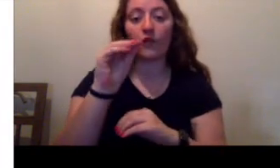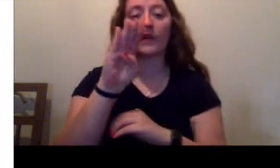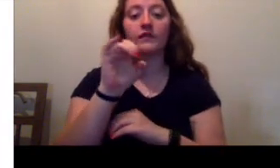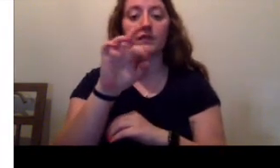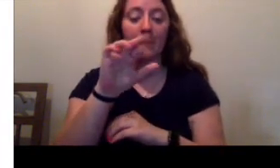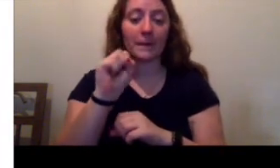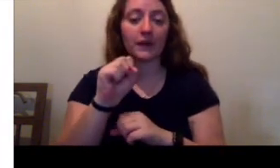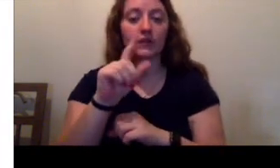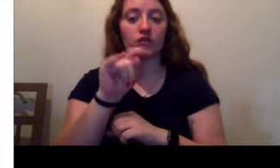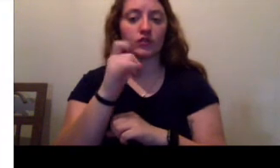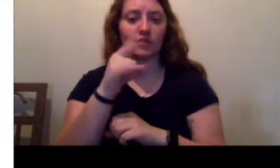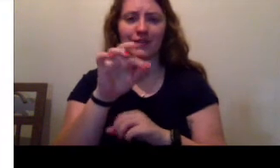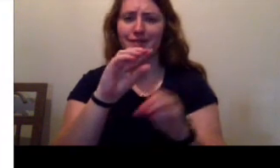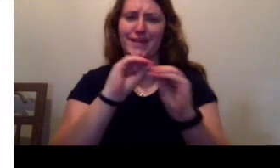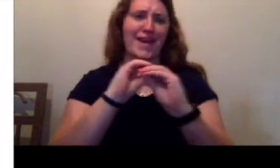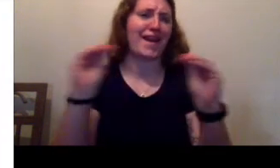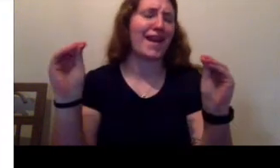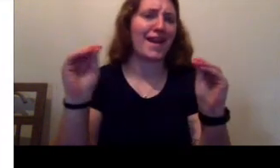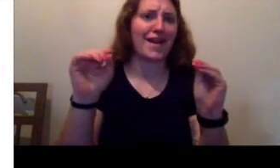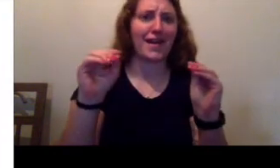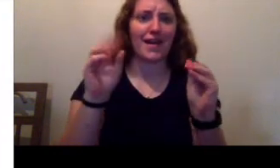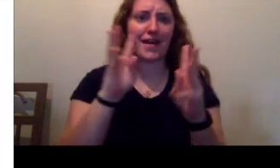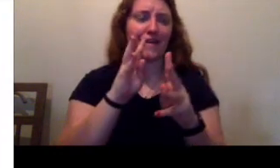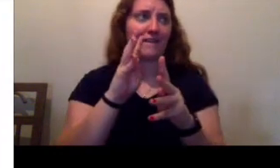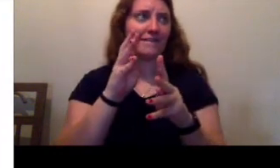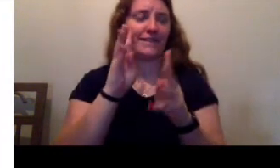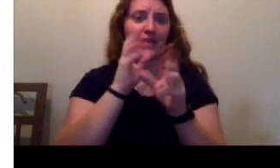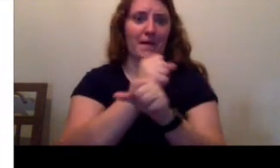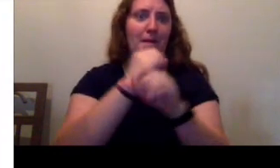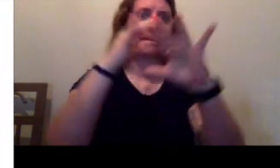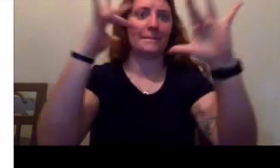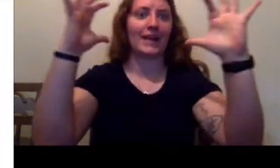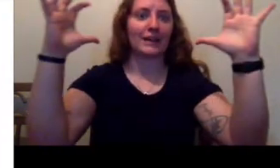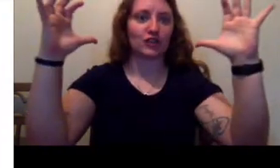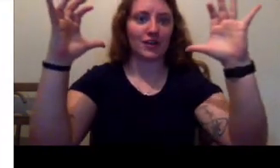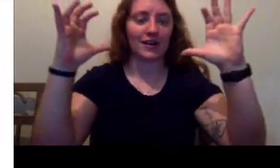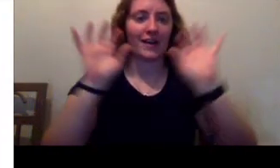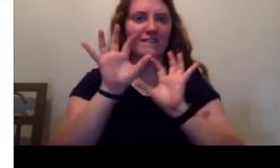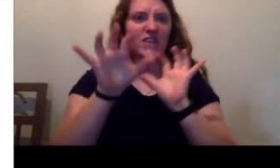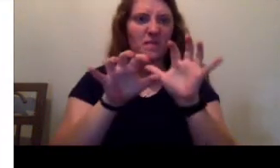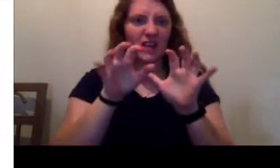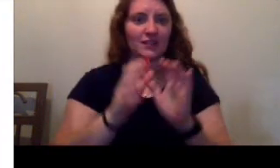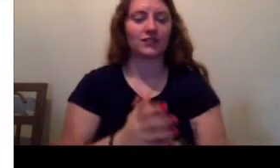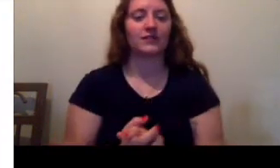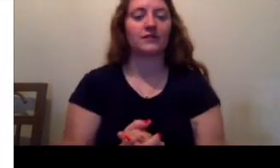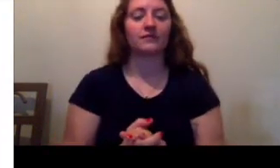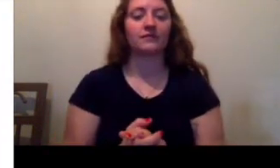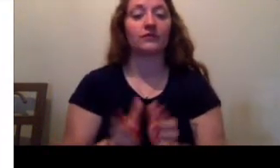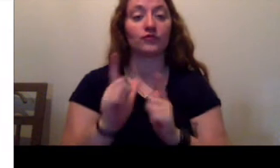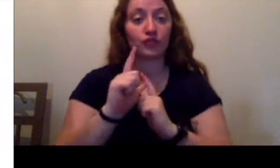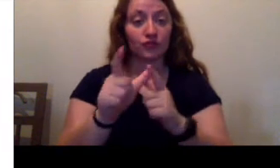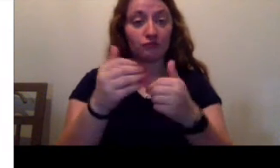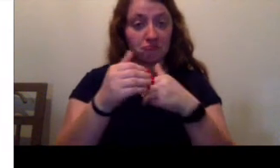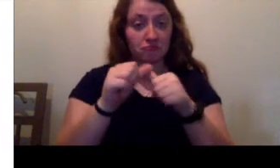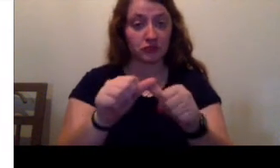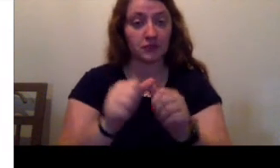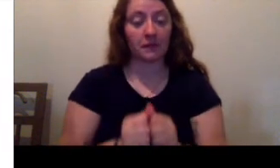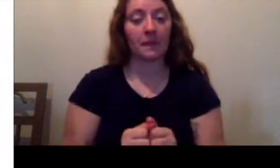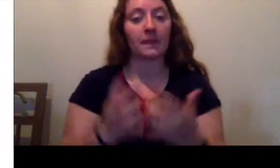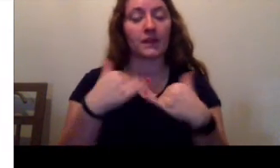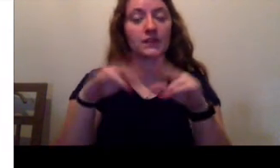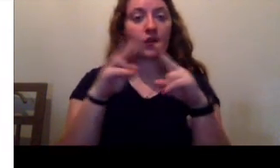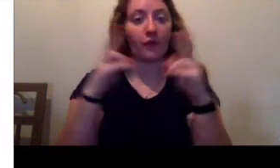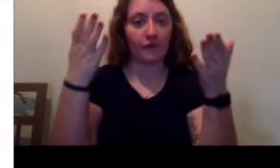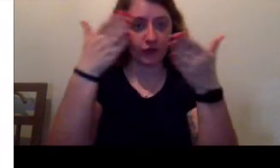of the beasts that populated Kirstie's vivid imagination. She hurried on. Still, were very dark,